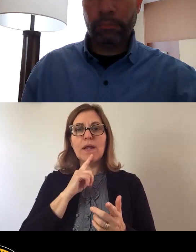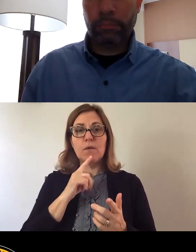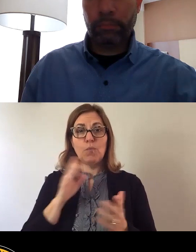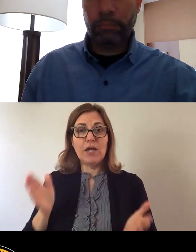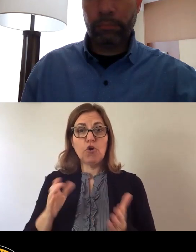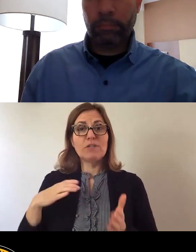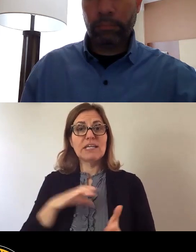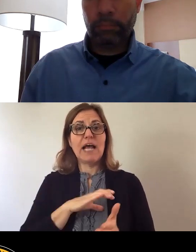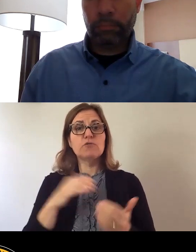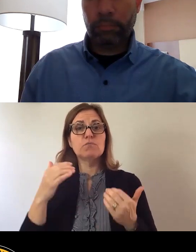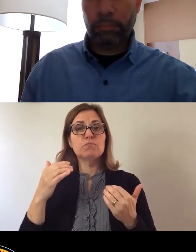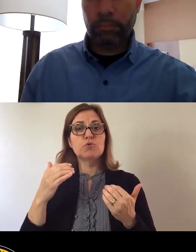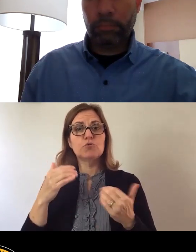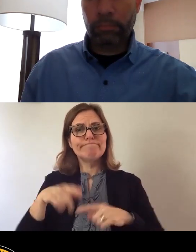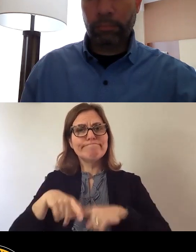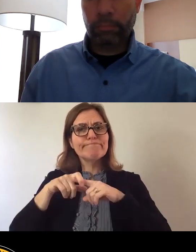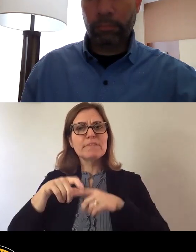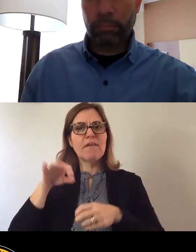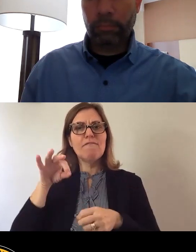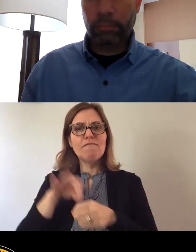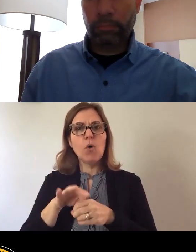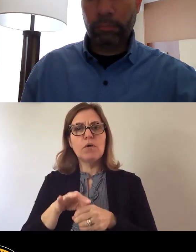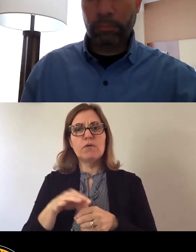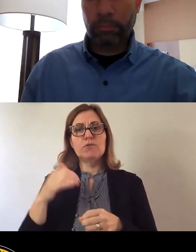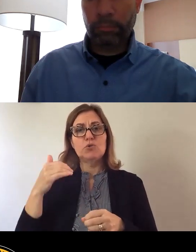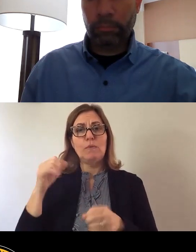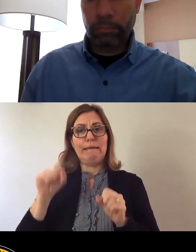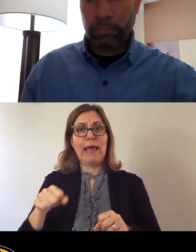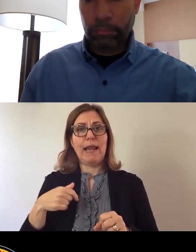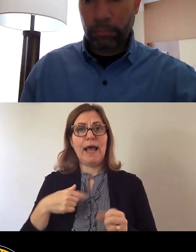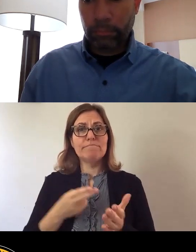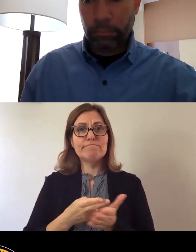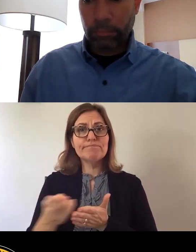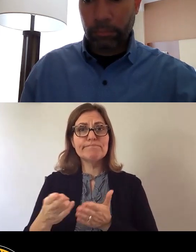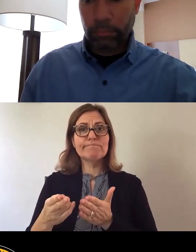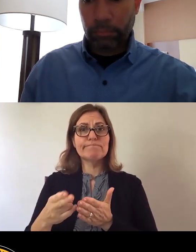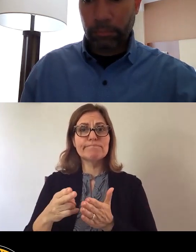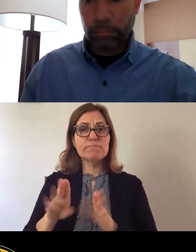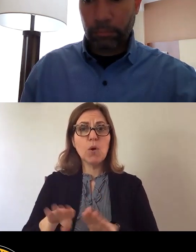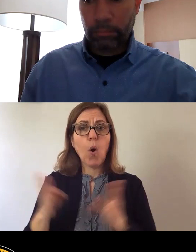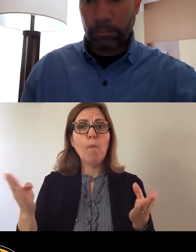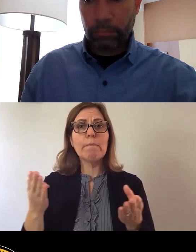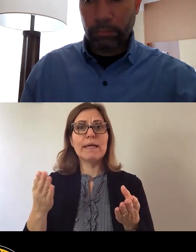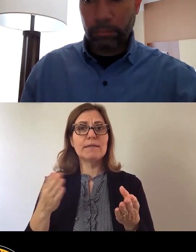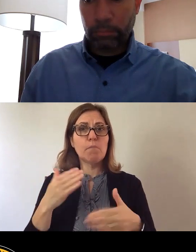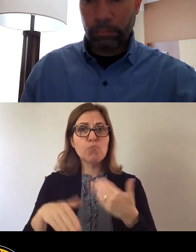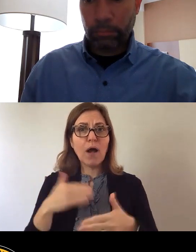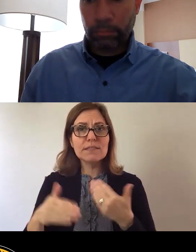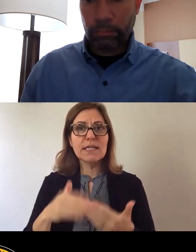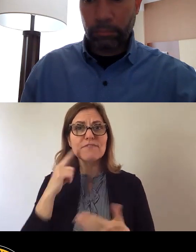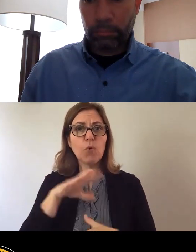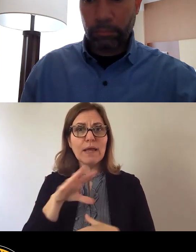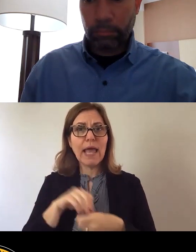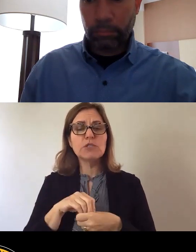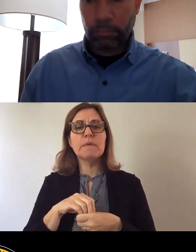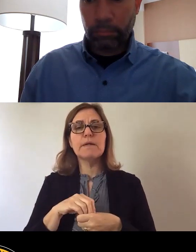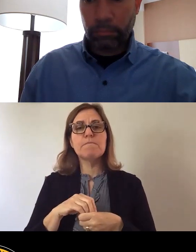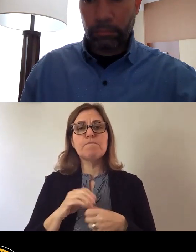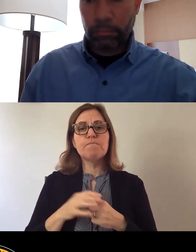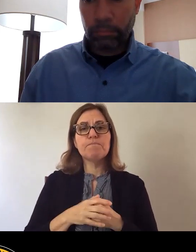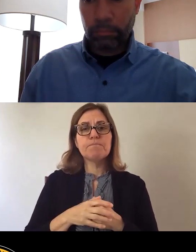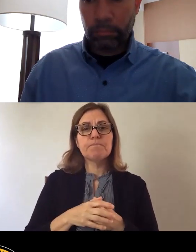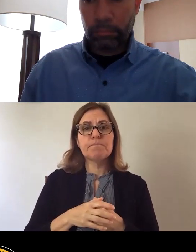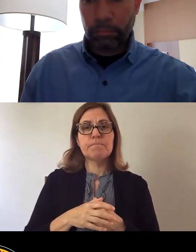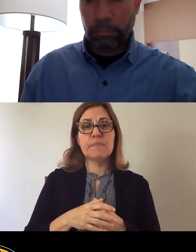authentic process of community engagement. And I'll just underscore to something that we see really strongly